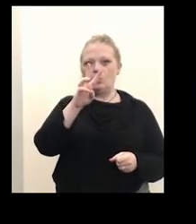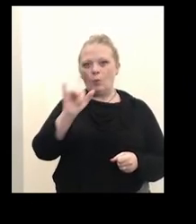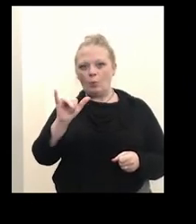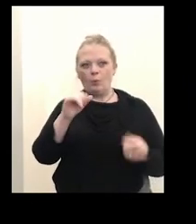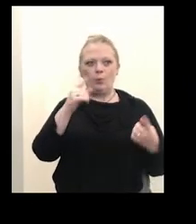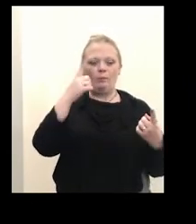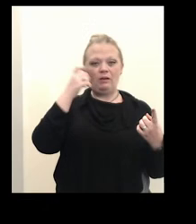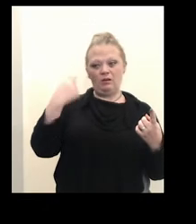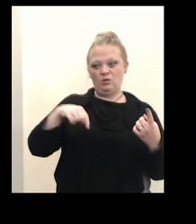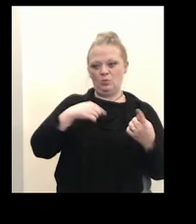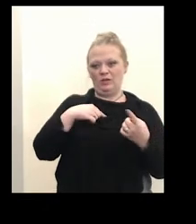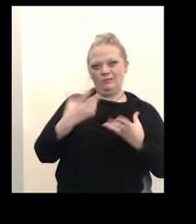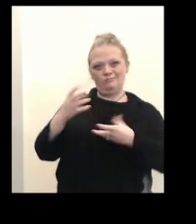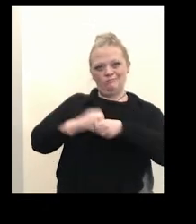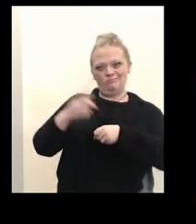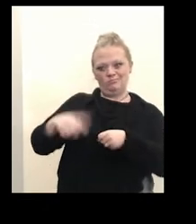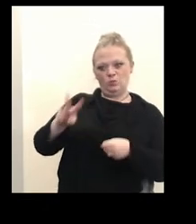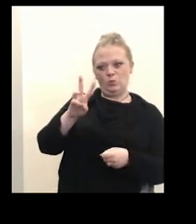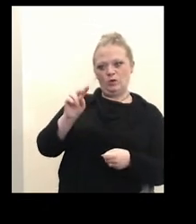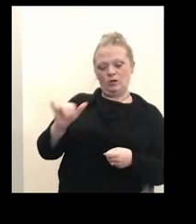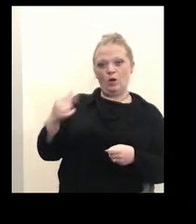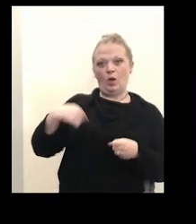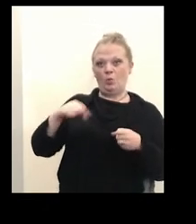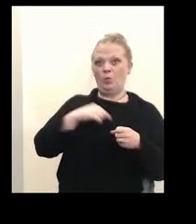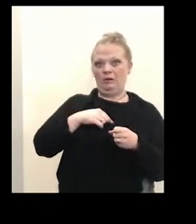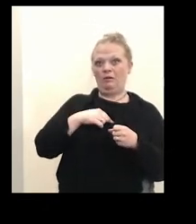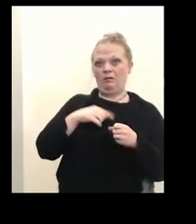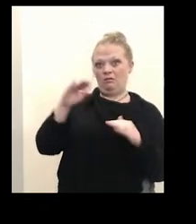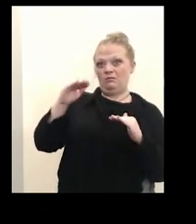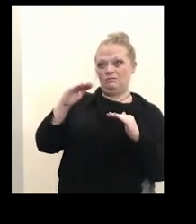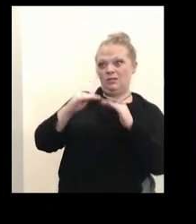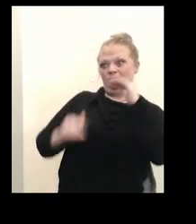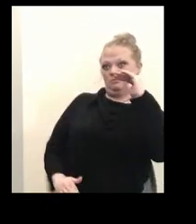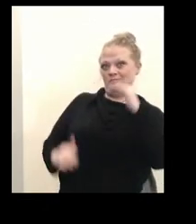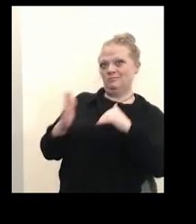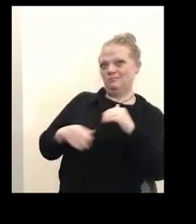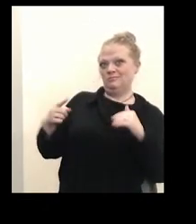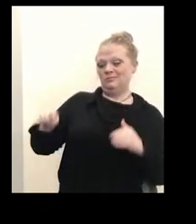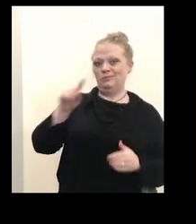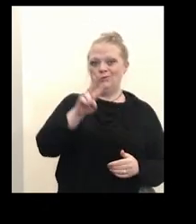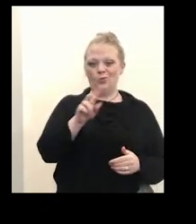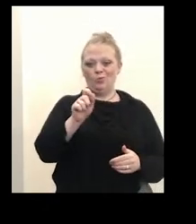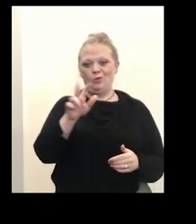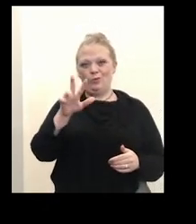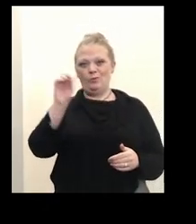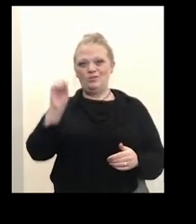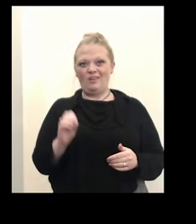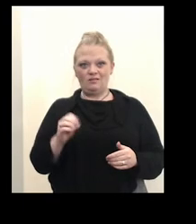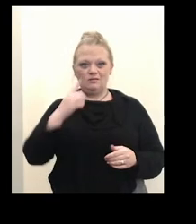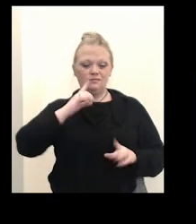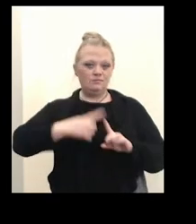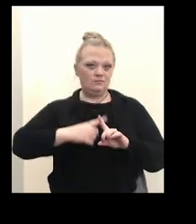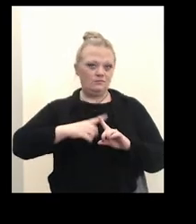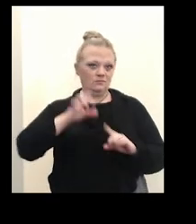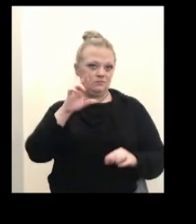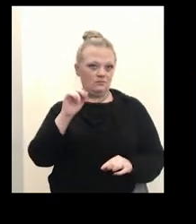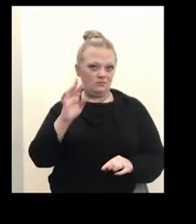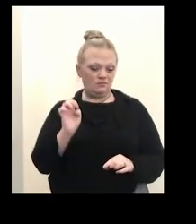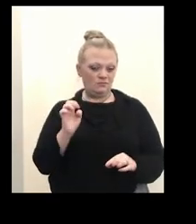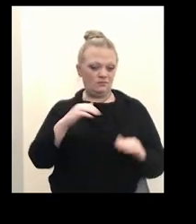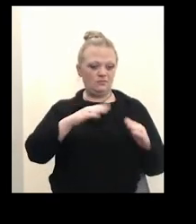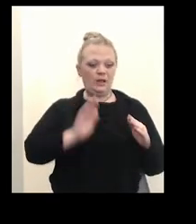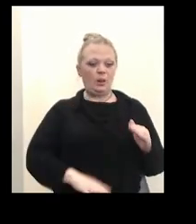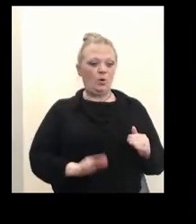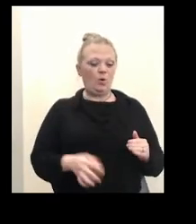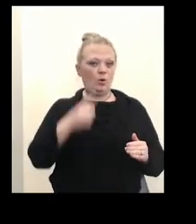western New York and we are lower than those. Generally by two to three percent on the positivity rate and lower on the cases per